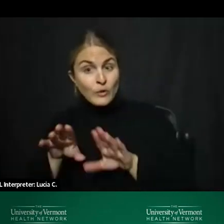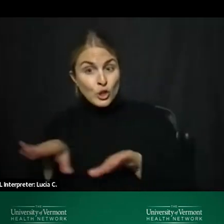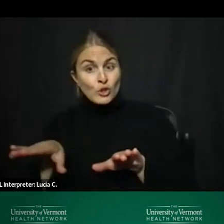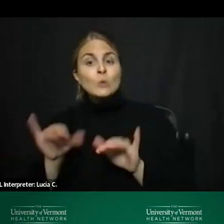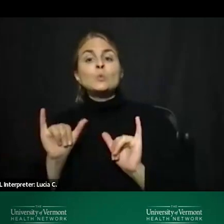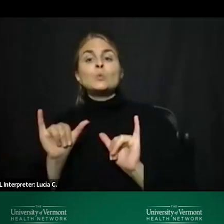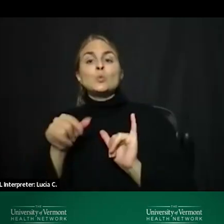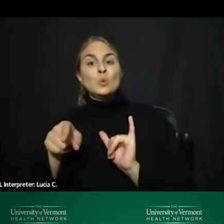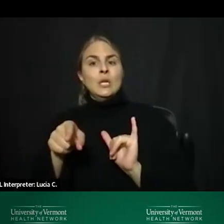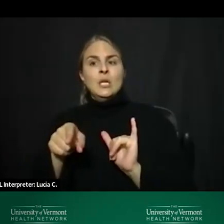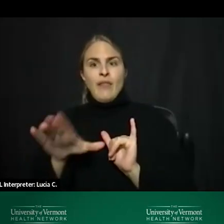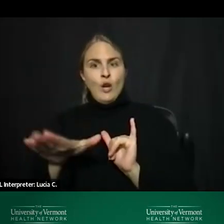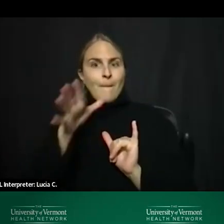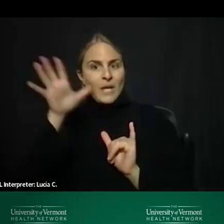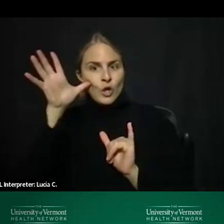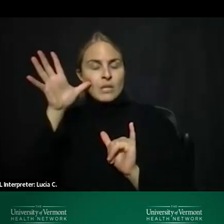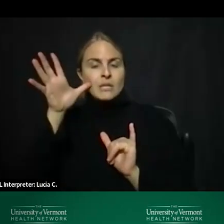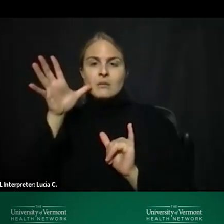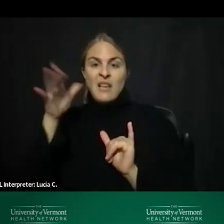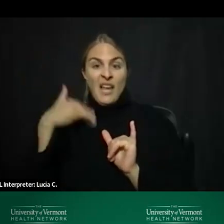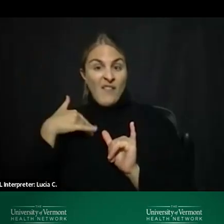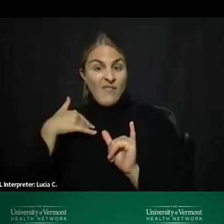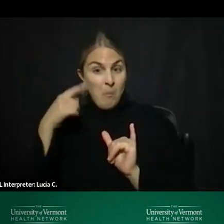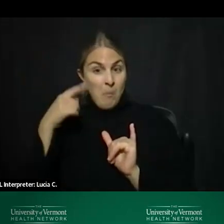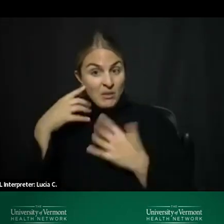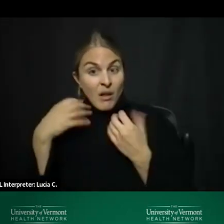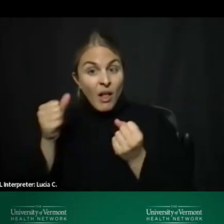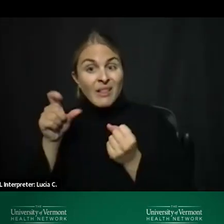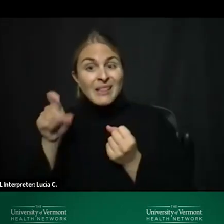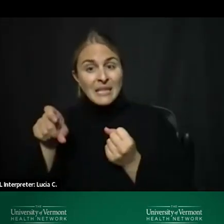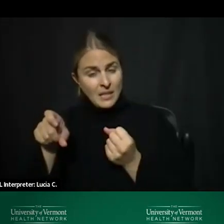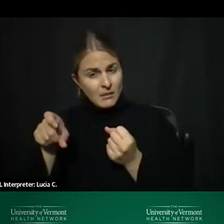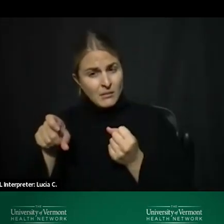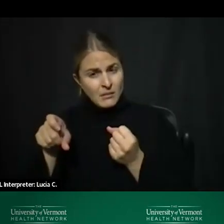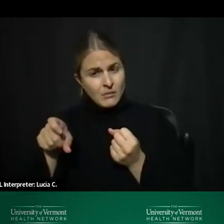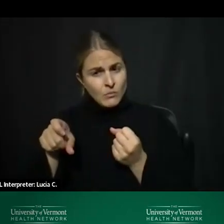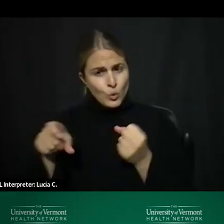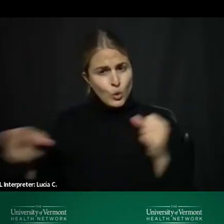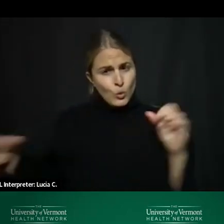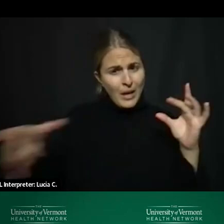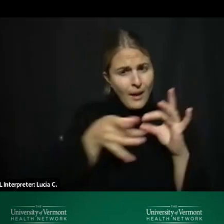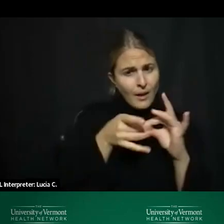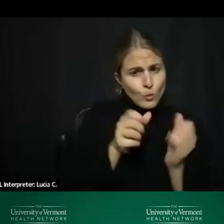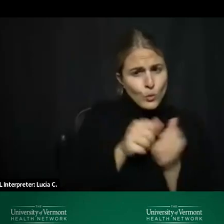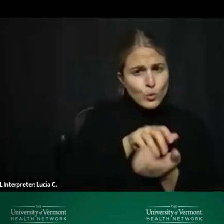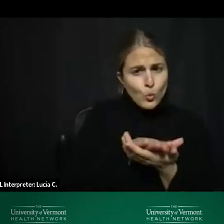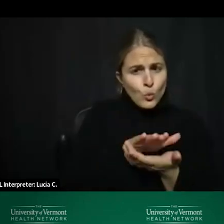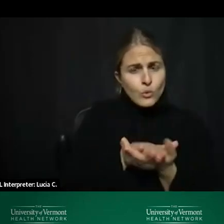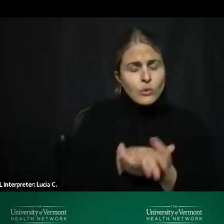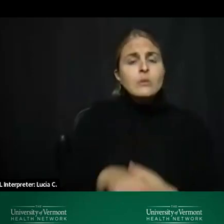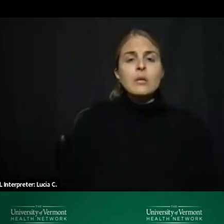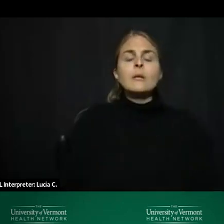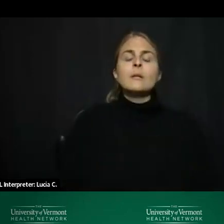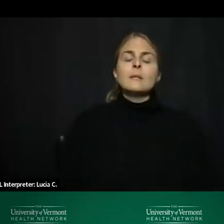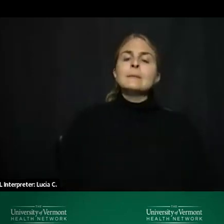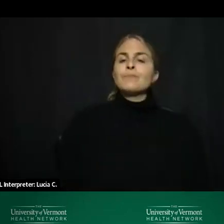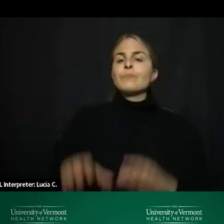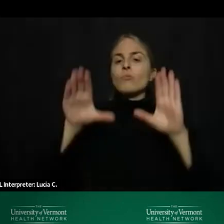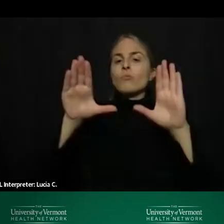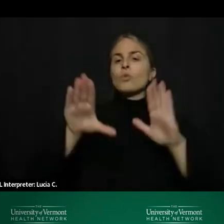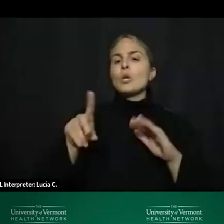by parents mental health needs that's a great question and i've talked to some um